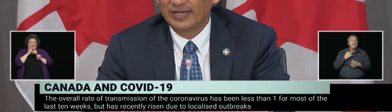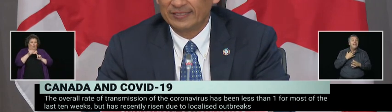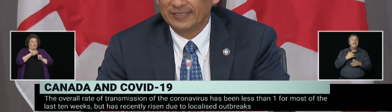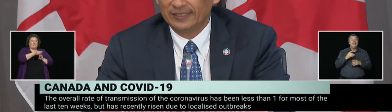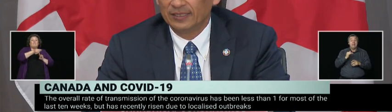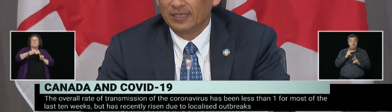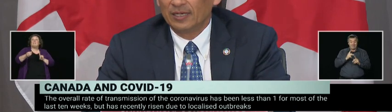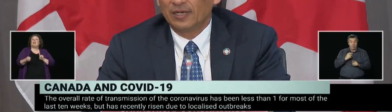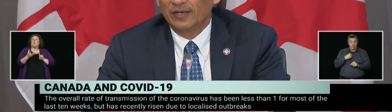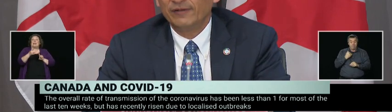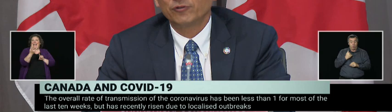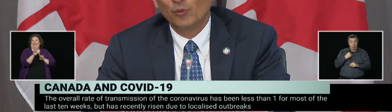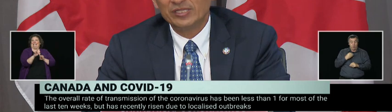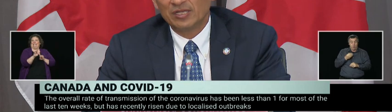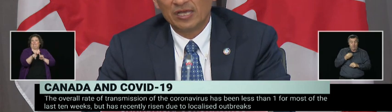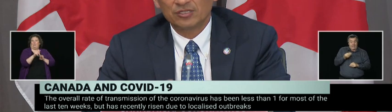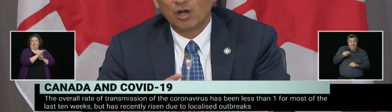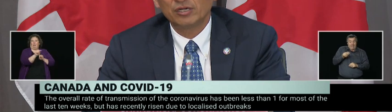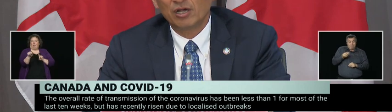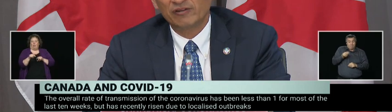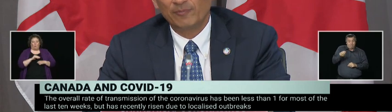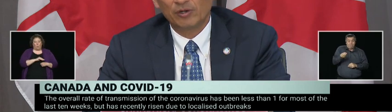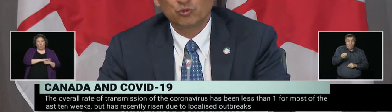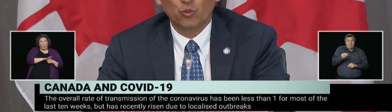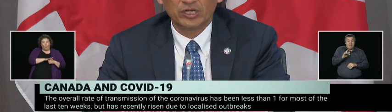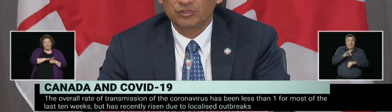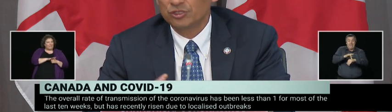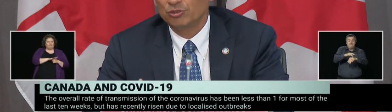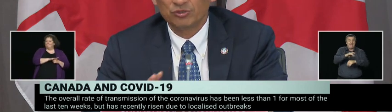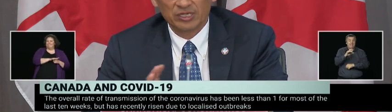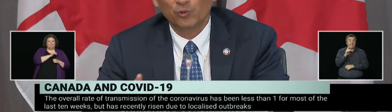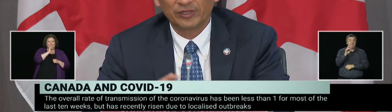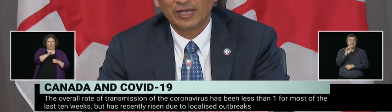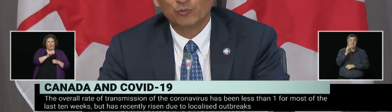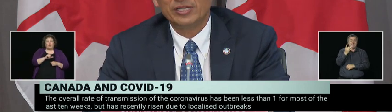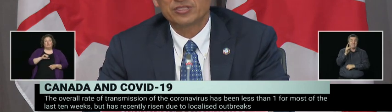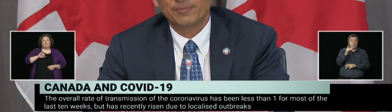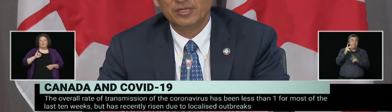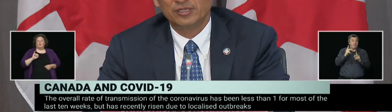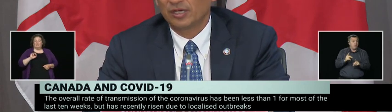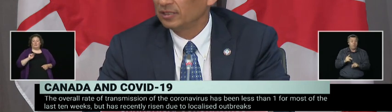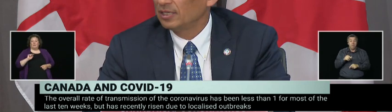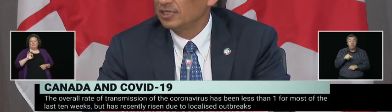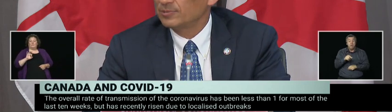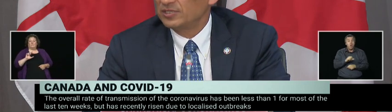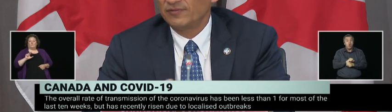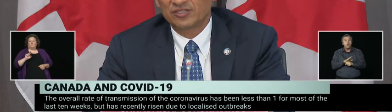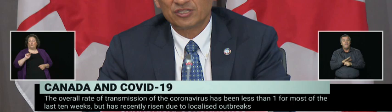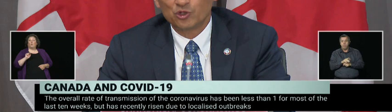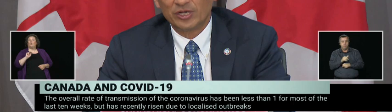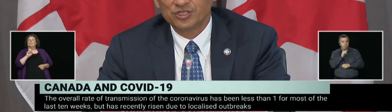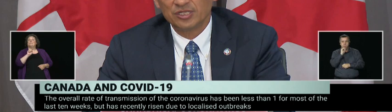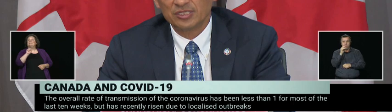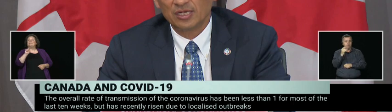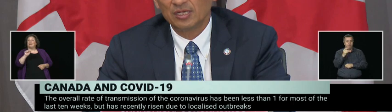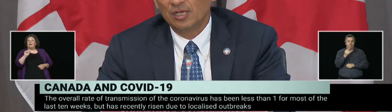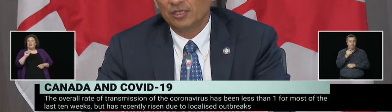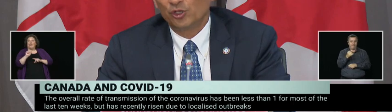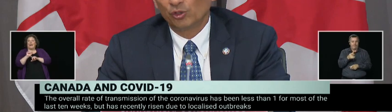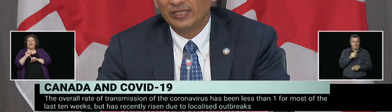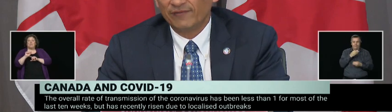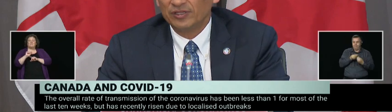of COVID-19. Influenza has an R-naught of about 1, 2, somewhere in that range, depending on specific situations.